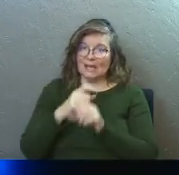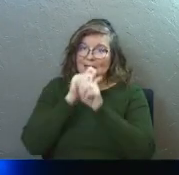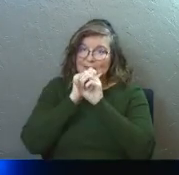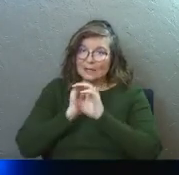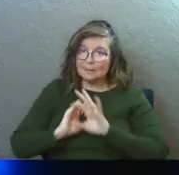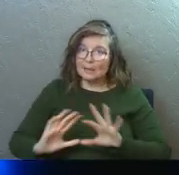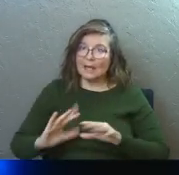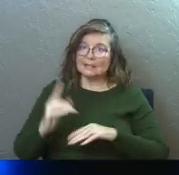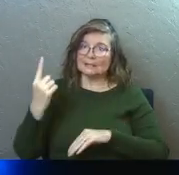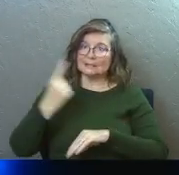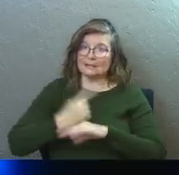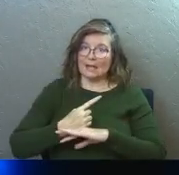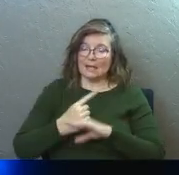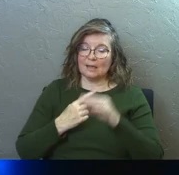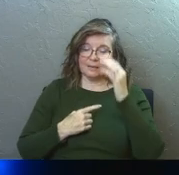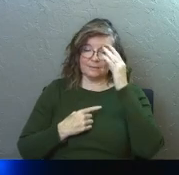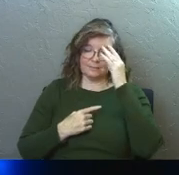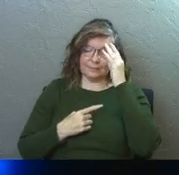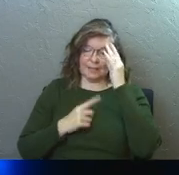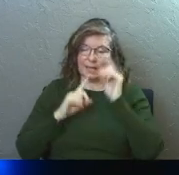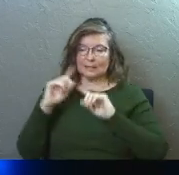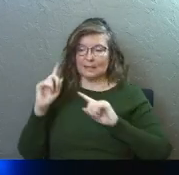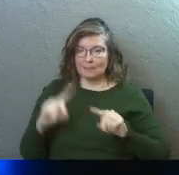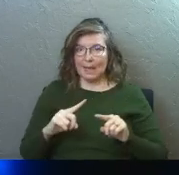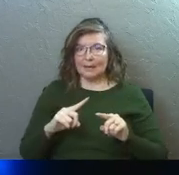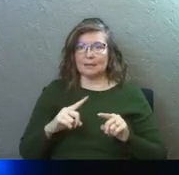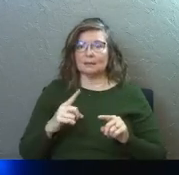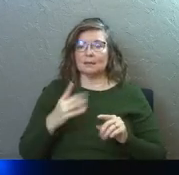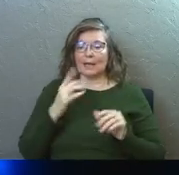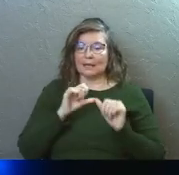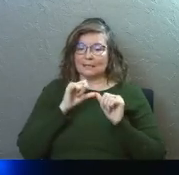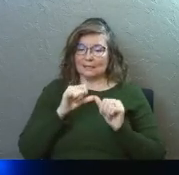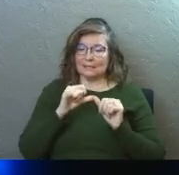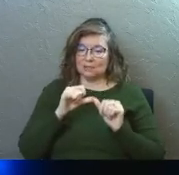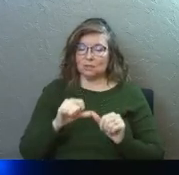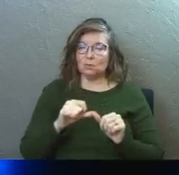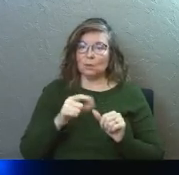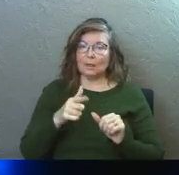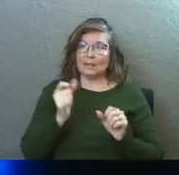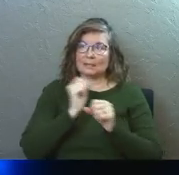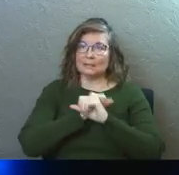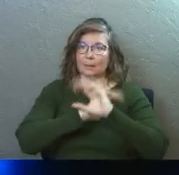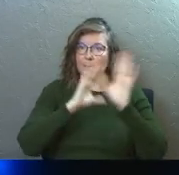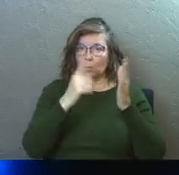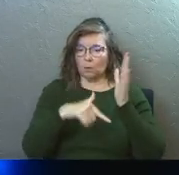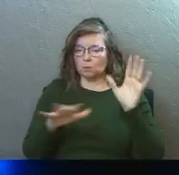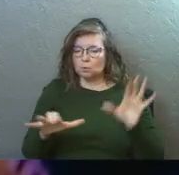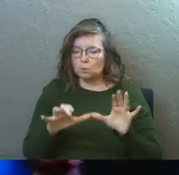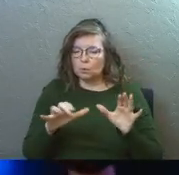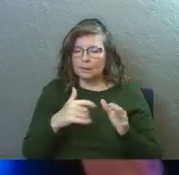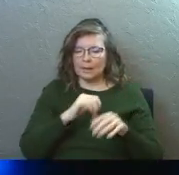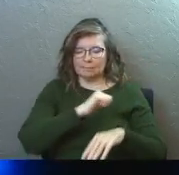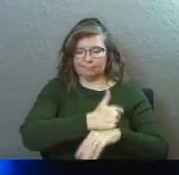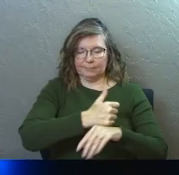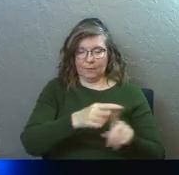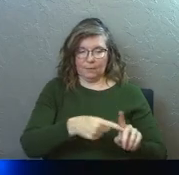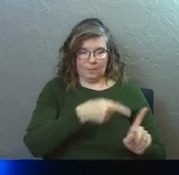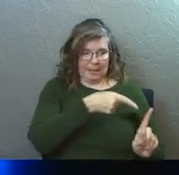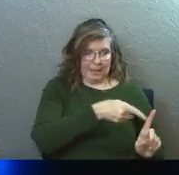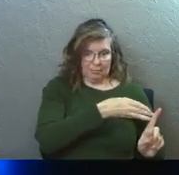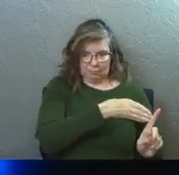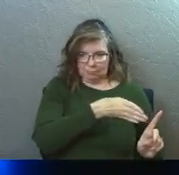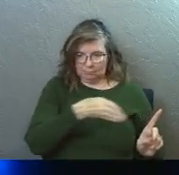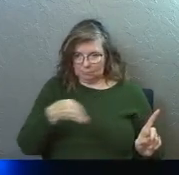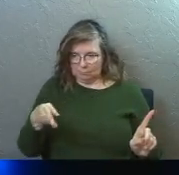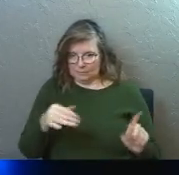day. And he's commanding. We see all throughout the Old Testament, God continues this picture of what he's doing that he implements from the very beginning,